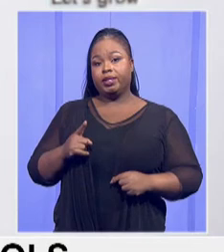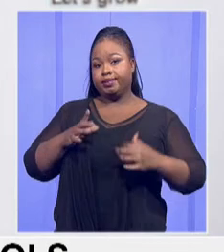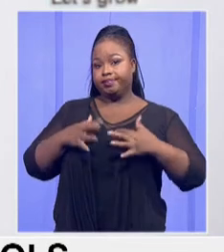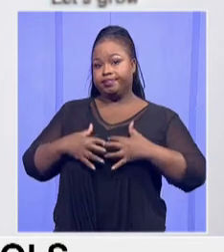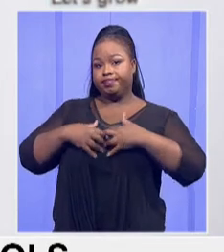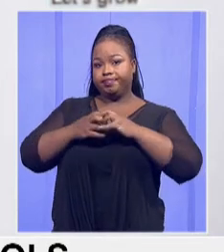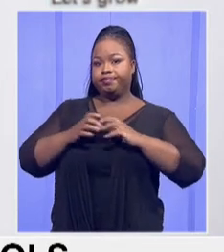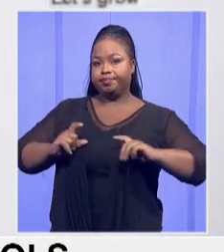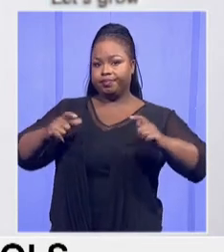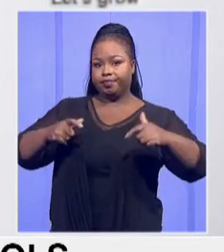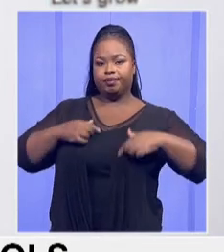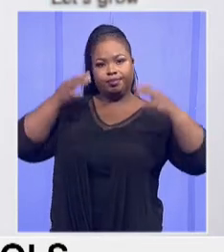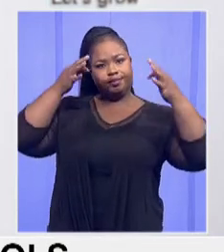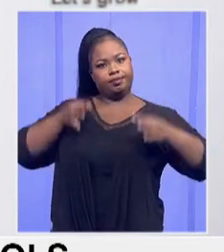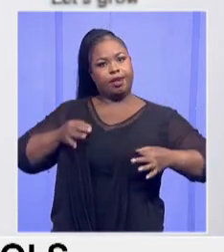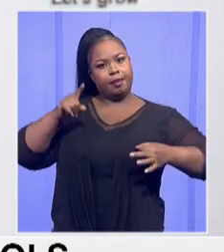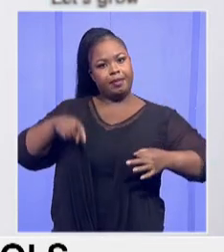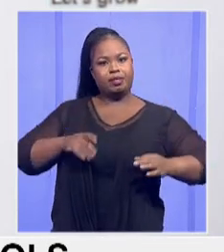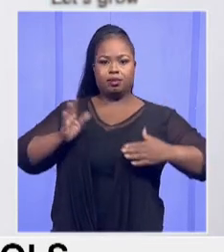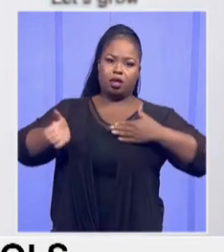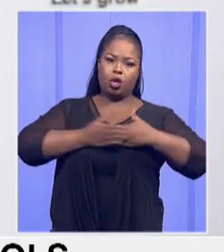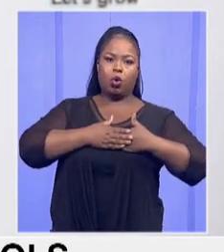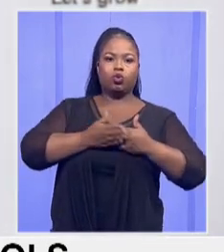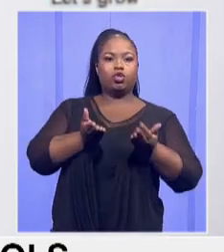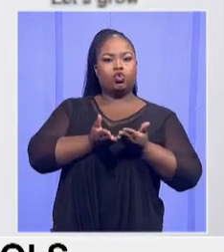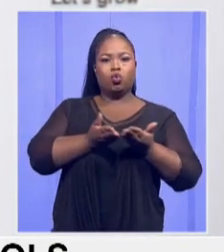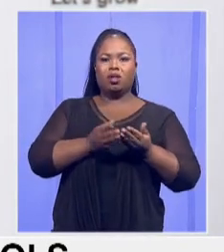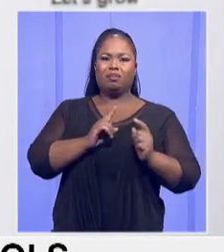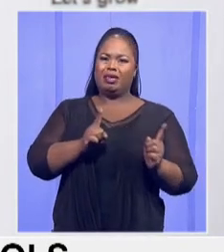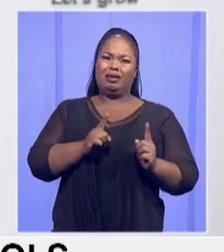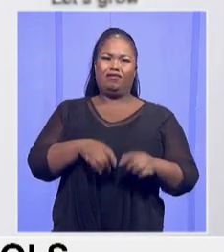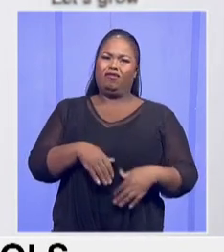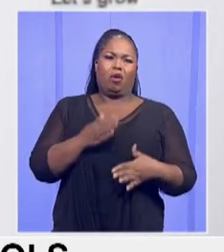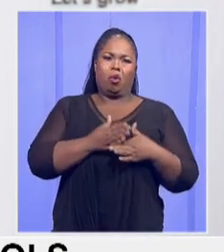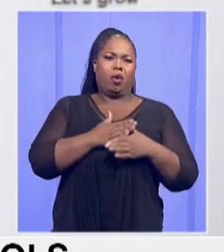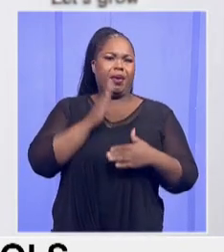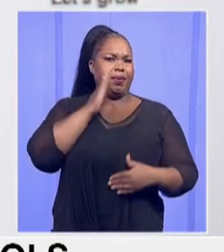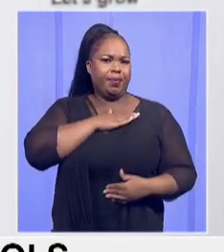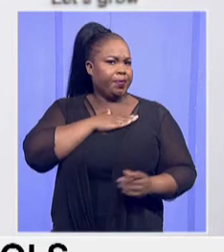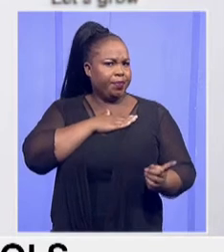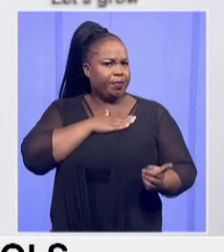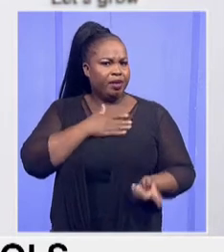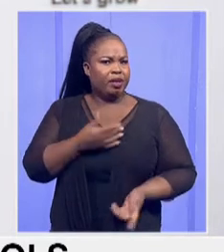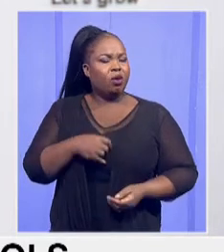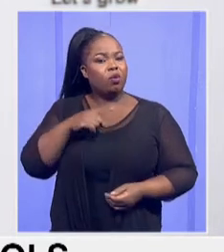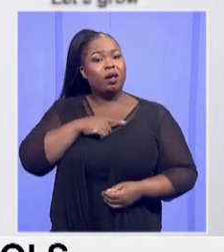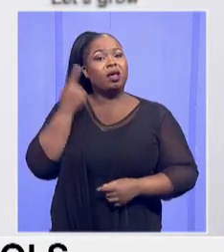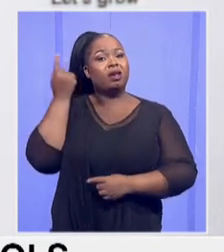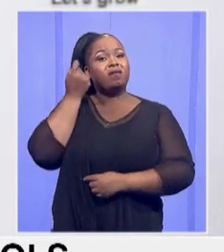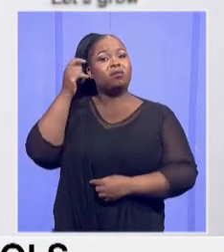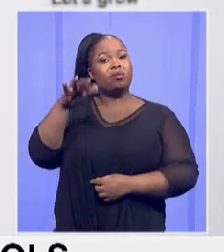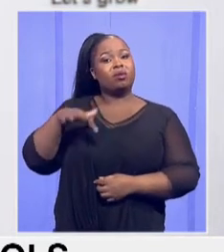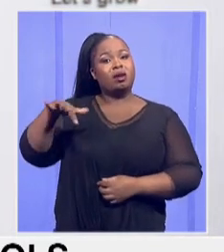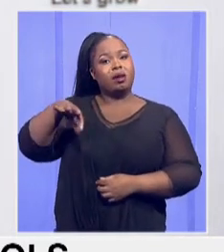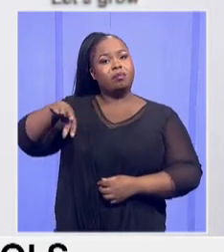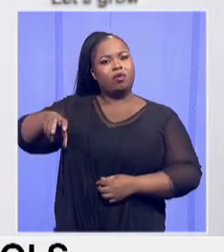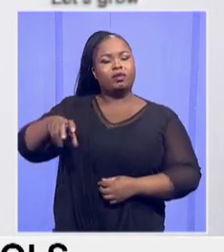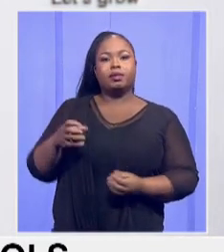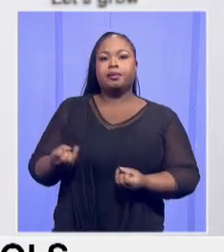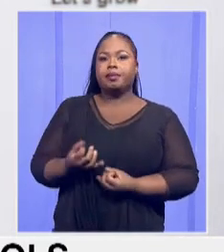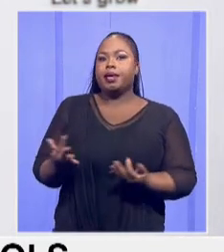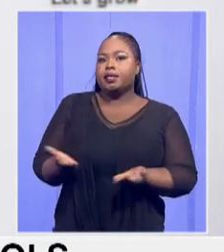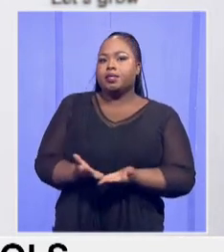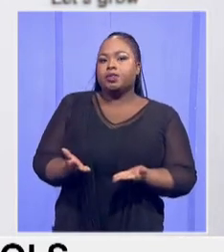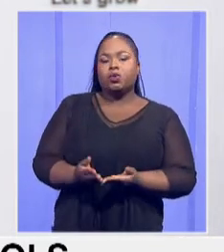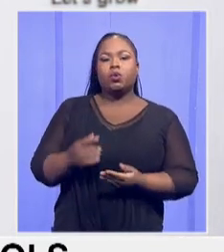we have to decisively close schools which are unviable. Because if you look in these rural provinces, most of the schools that